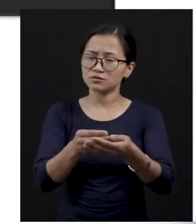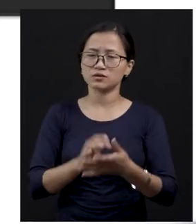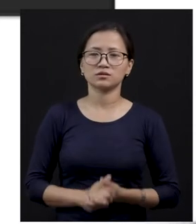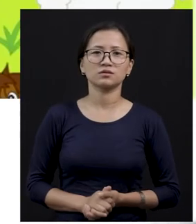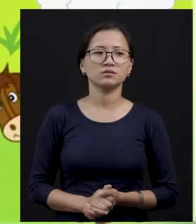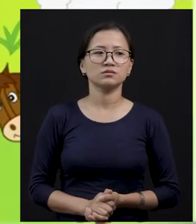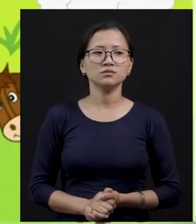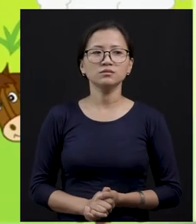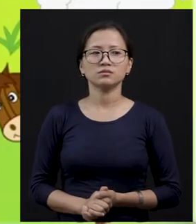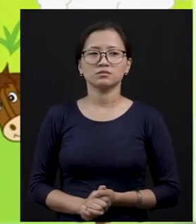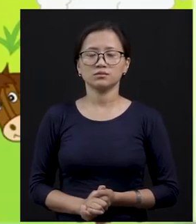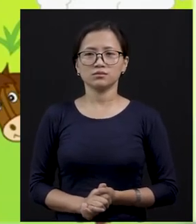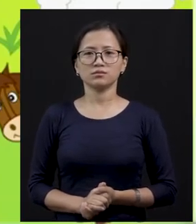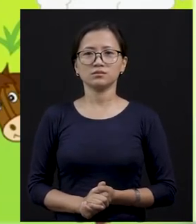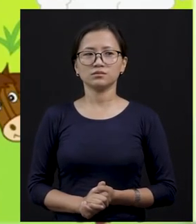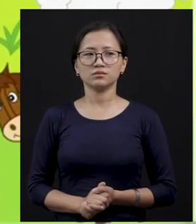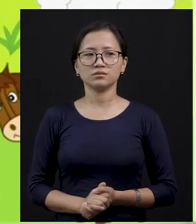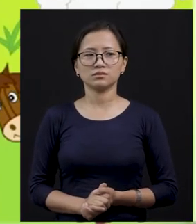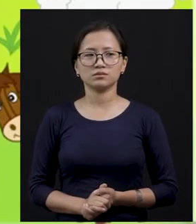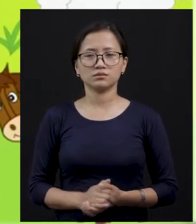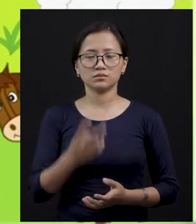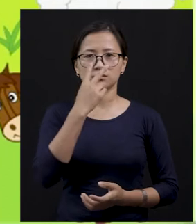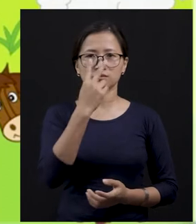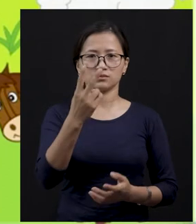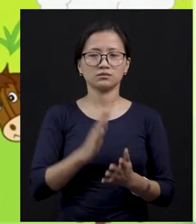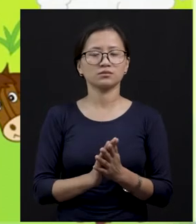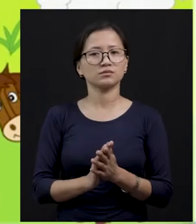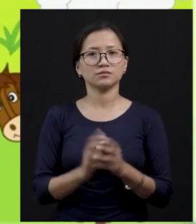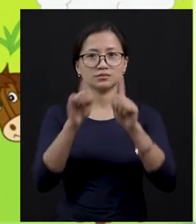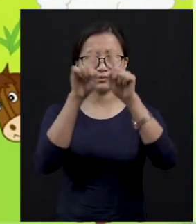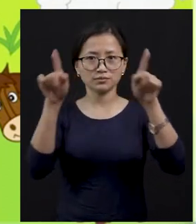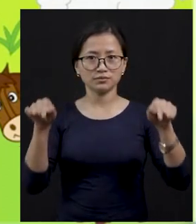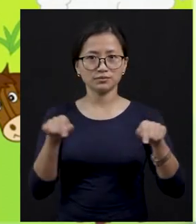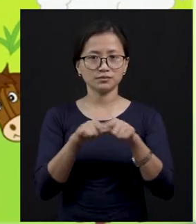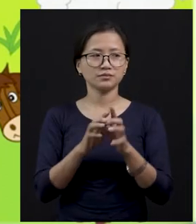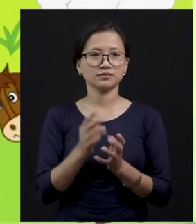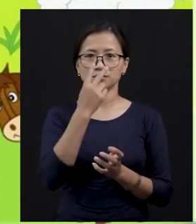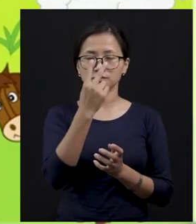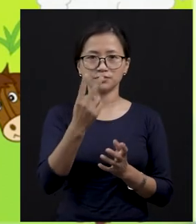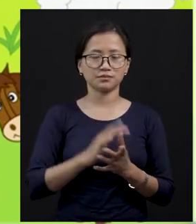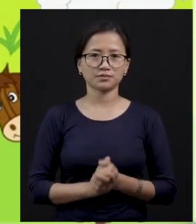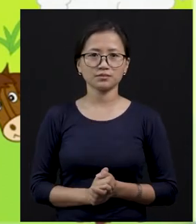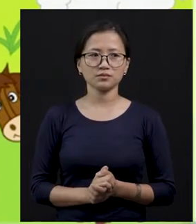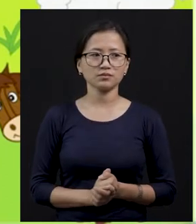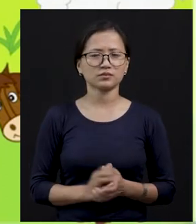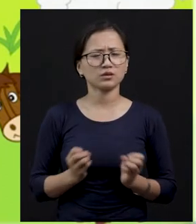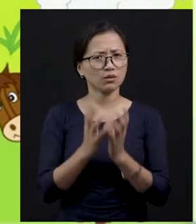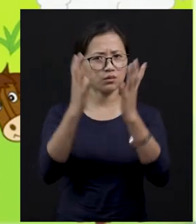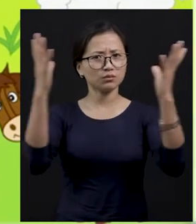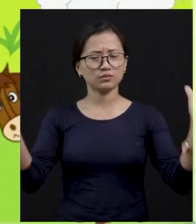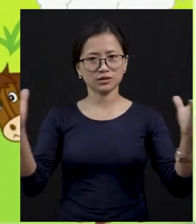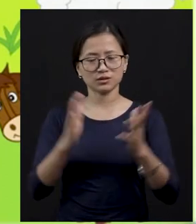let us see. Children, let us look at a picture. Can you see this picture, children? There are so